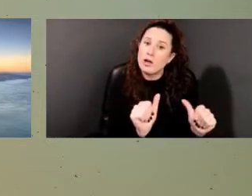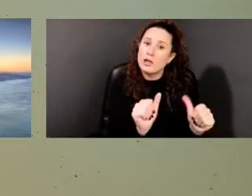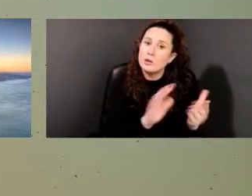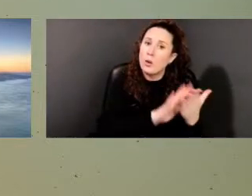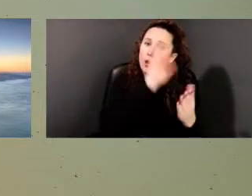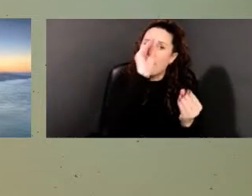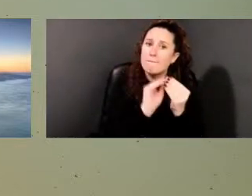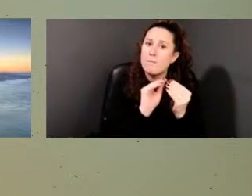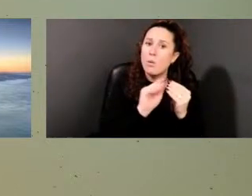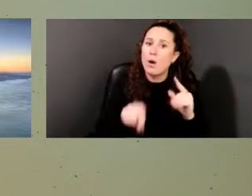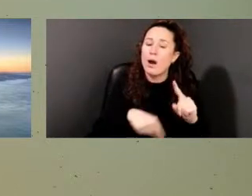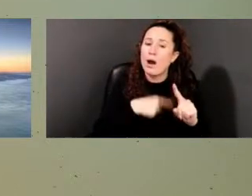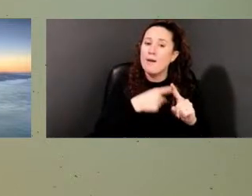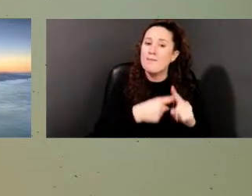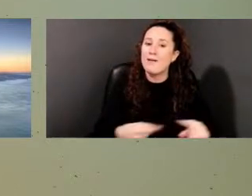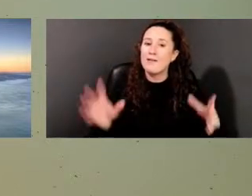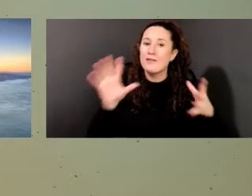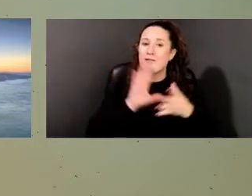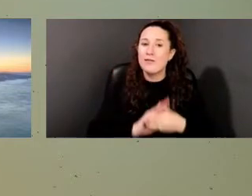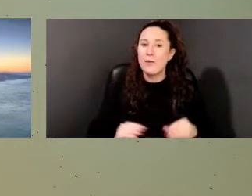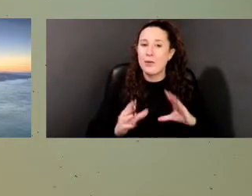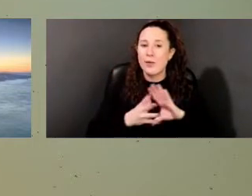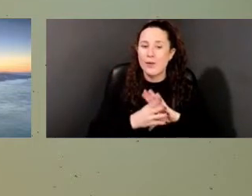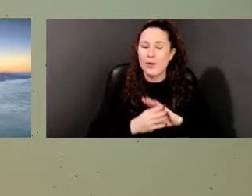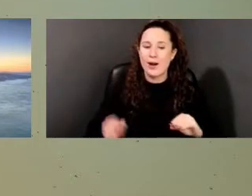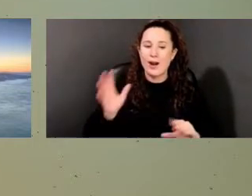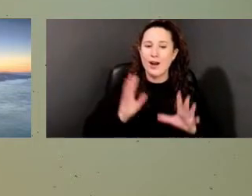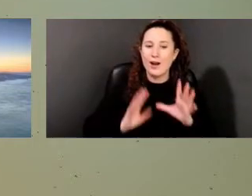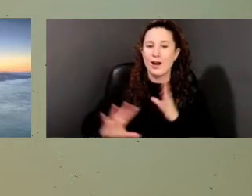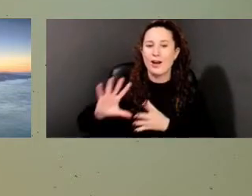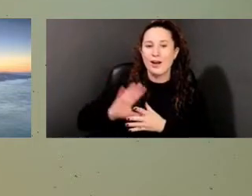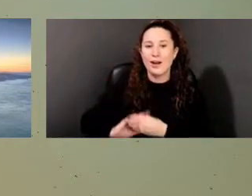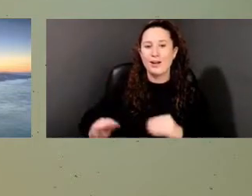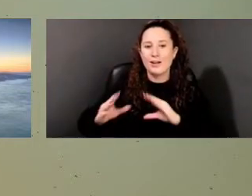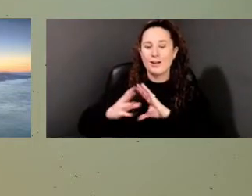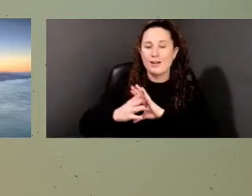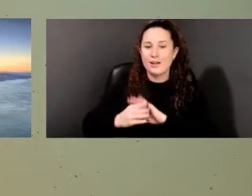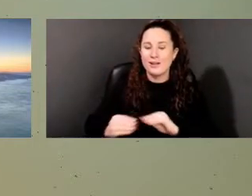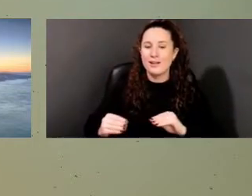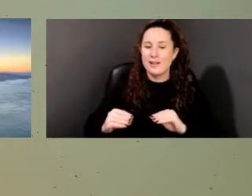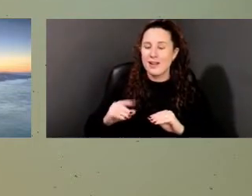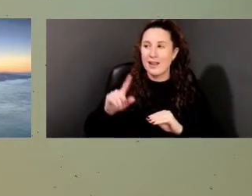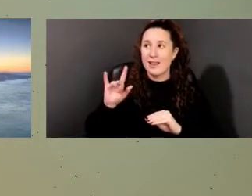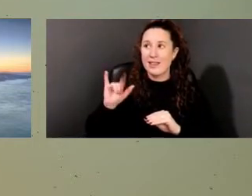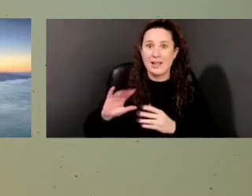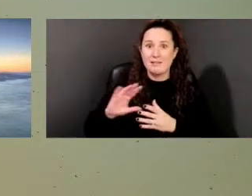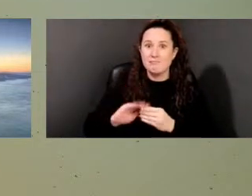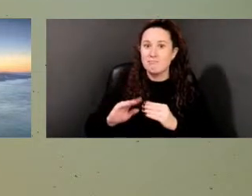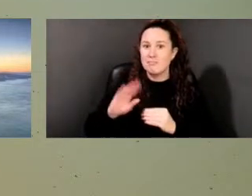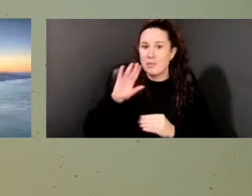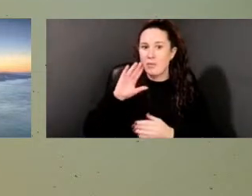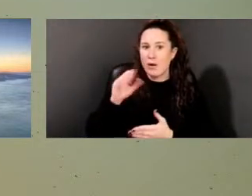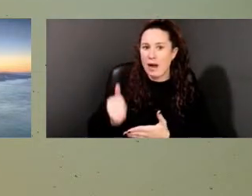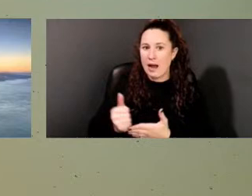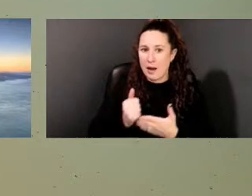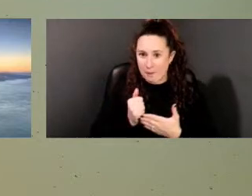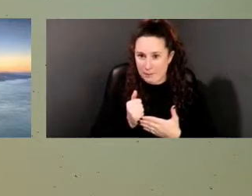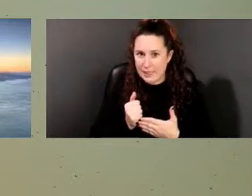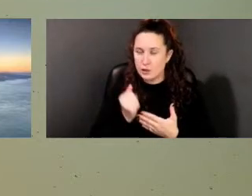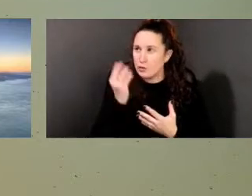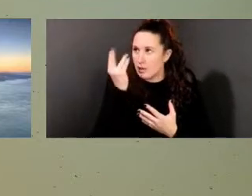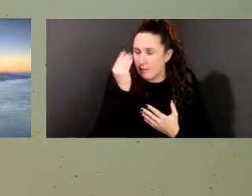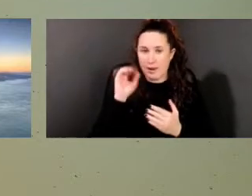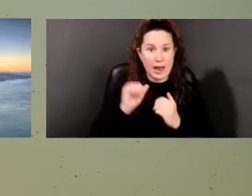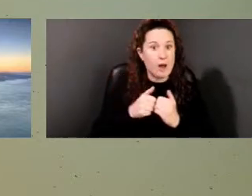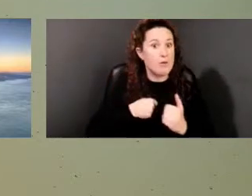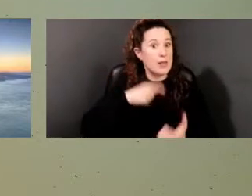the folklore. the belief system that will then lead me to understand how they thought they would bury themselves. I've been looking